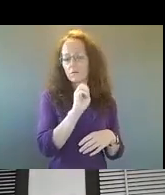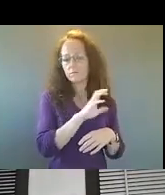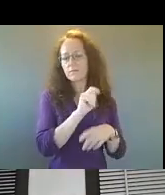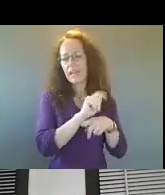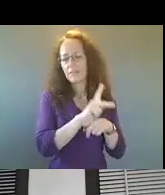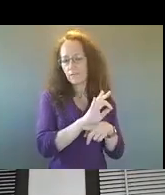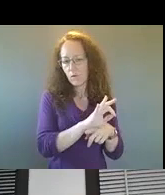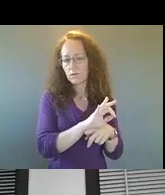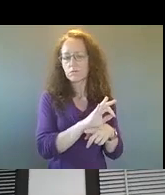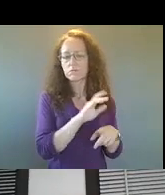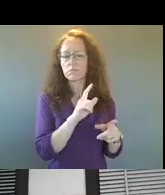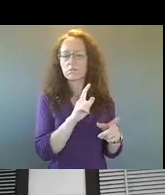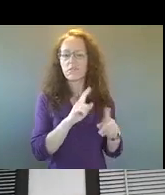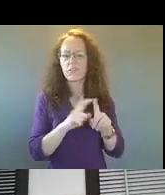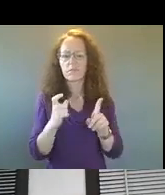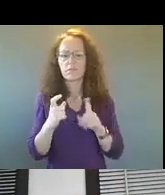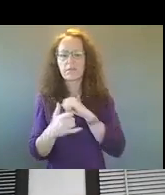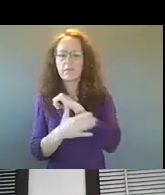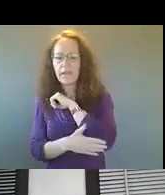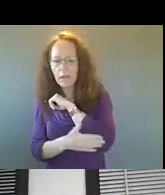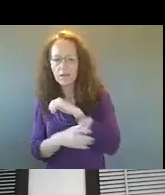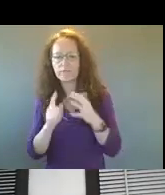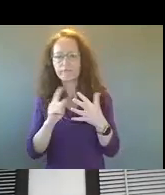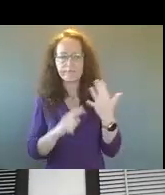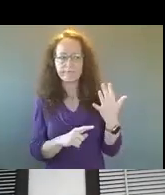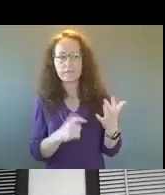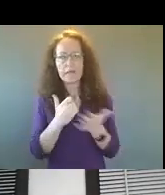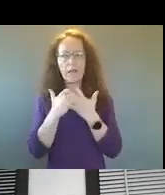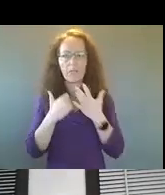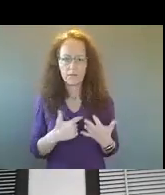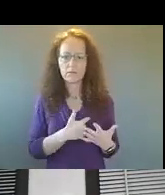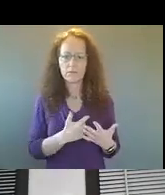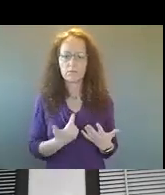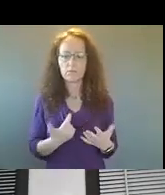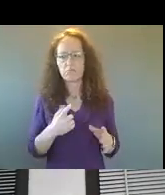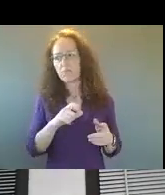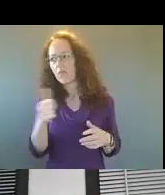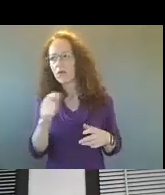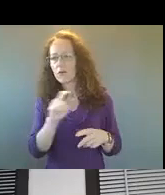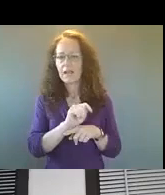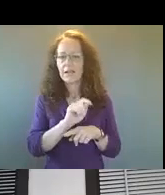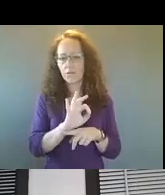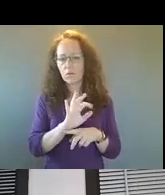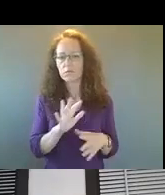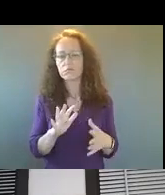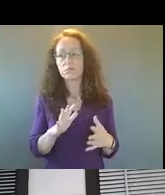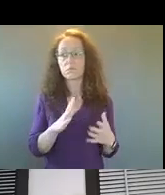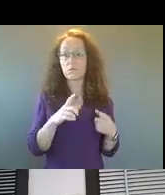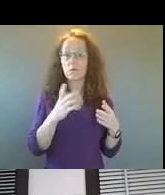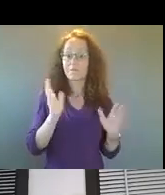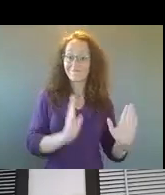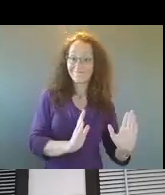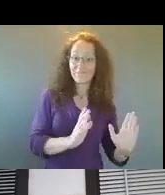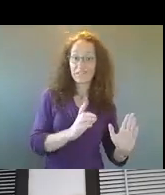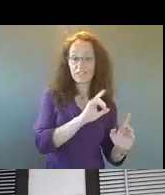some of these crimes. Uh, uh, we had one that, uh, was in, um, end of December into January that, uh, end up